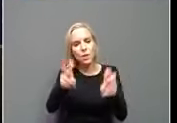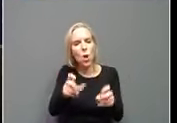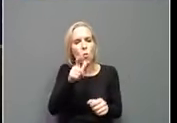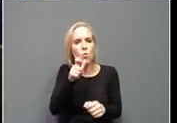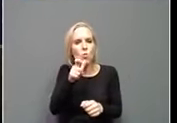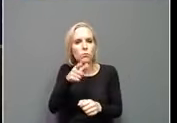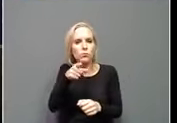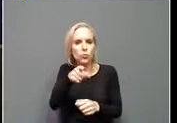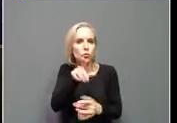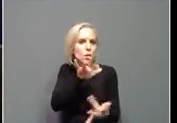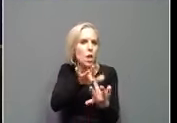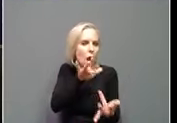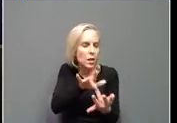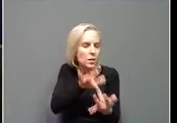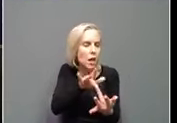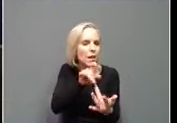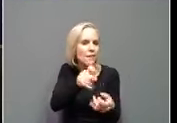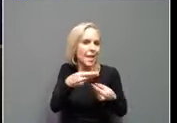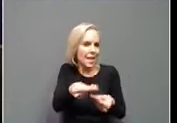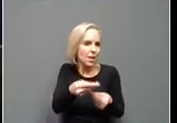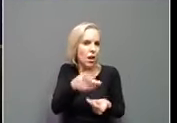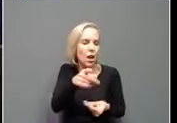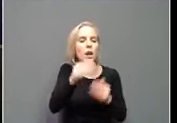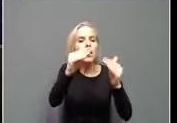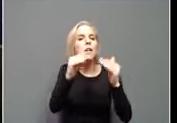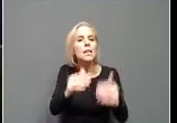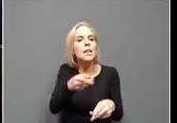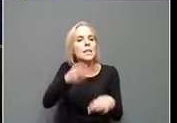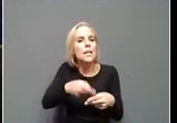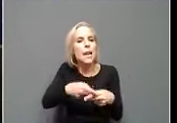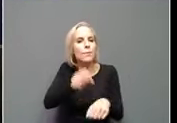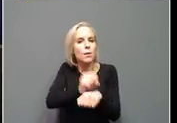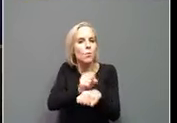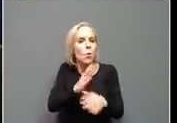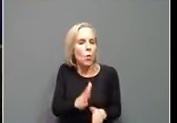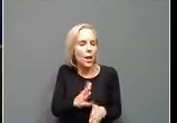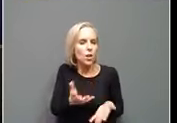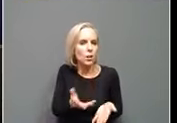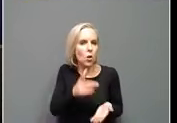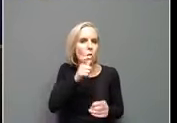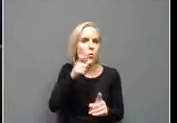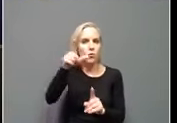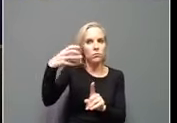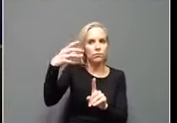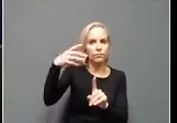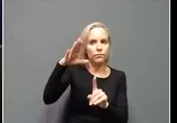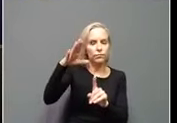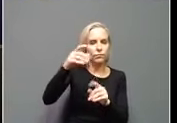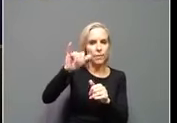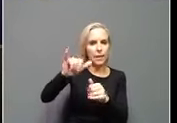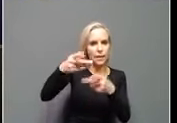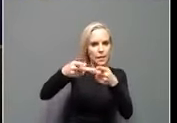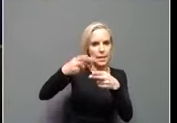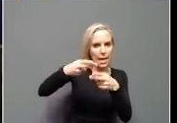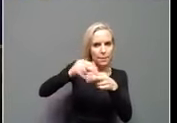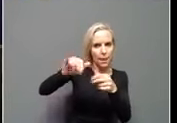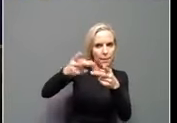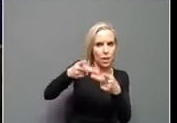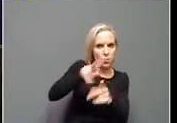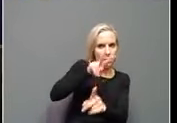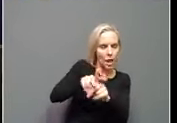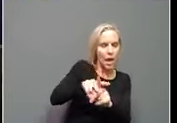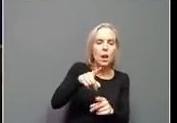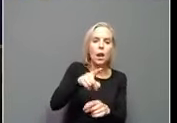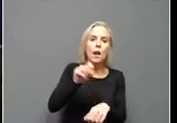contacted at that job, and the name of the employer. You're going to have a reasonable amount of time to find work comparable